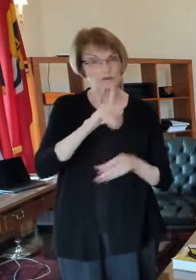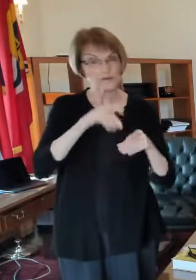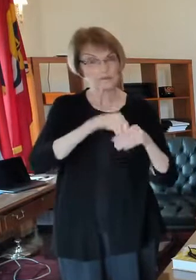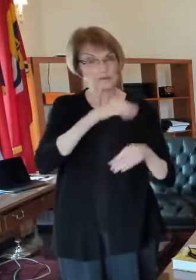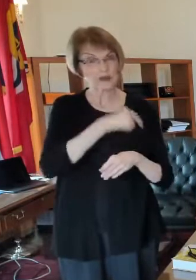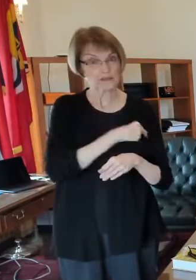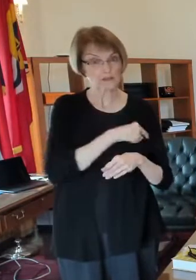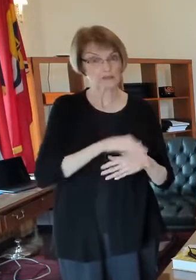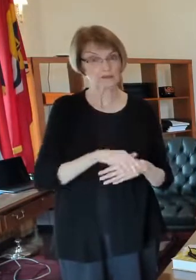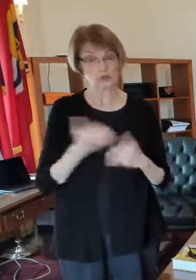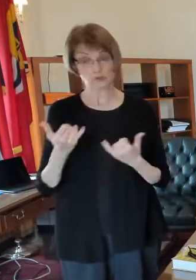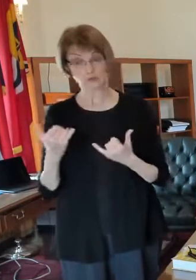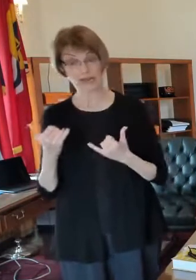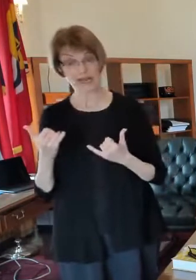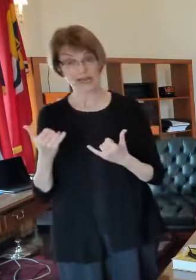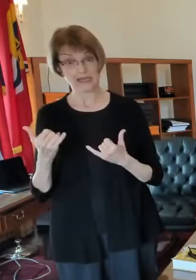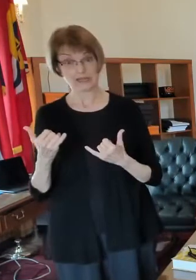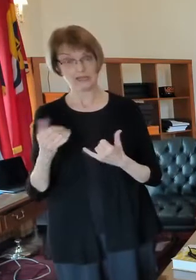hospital today